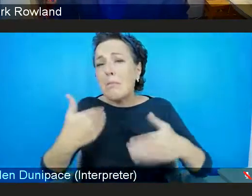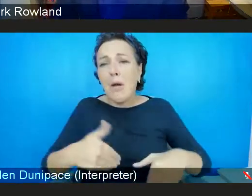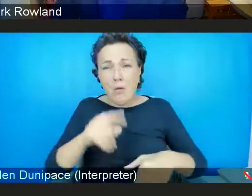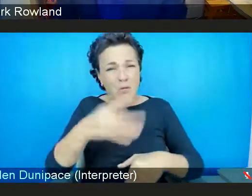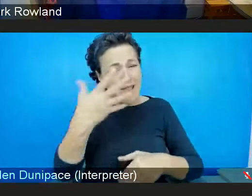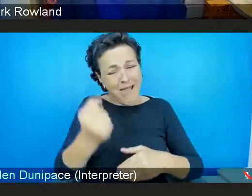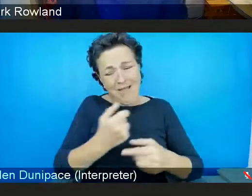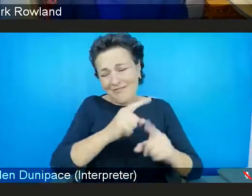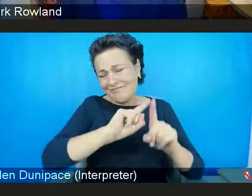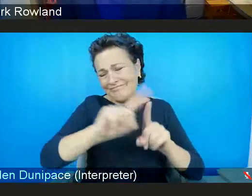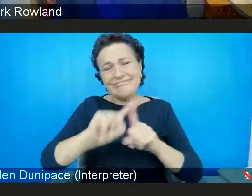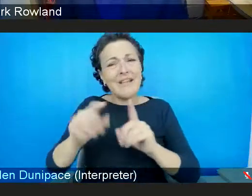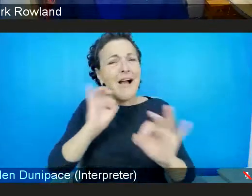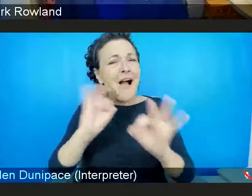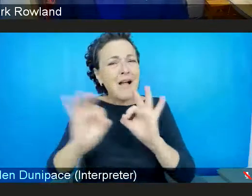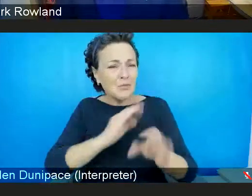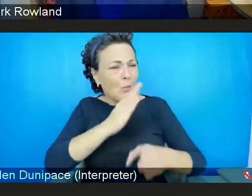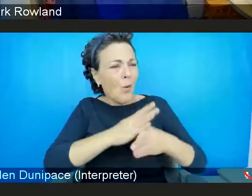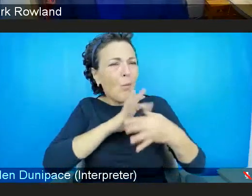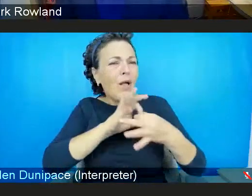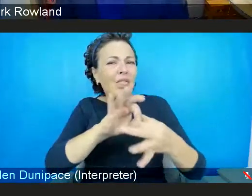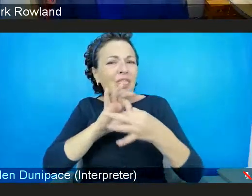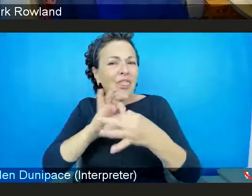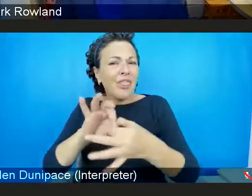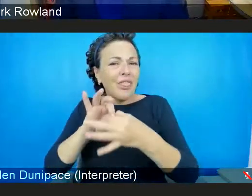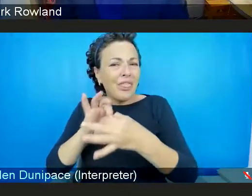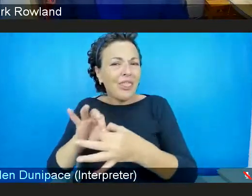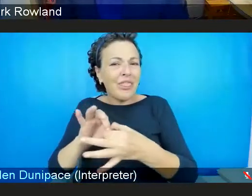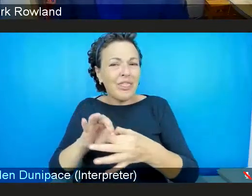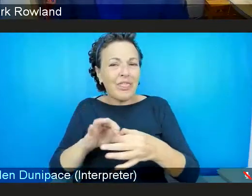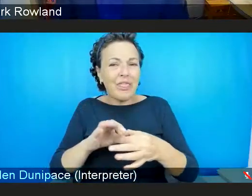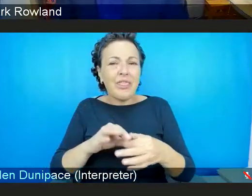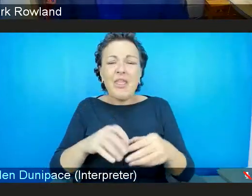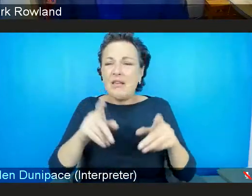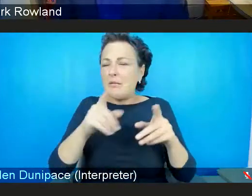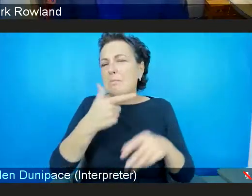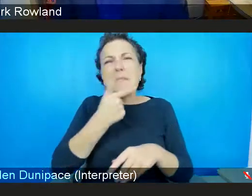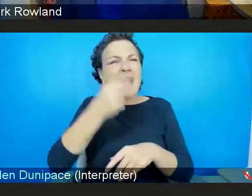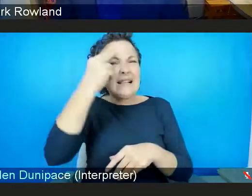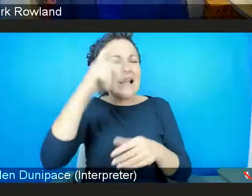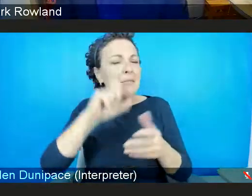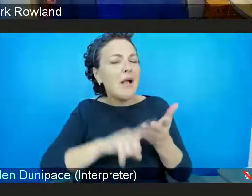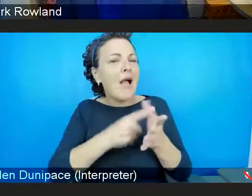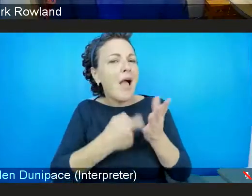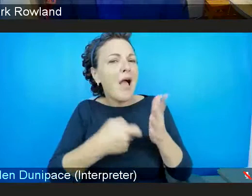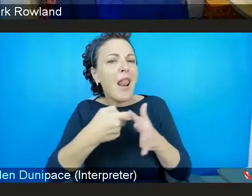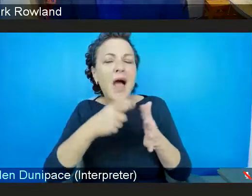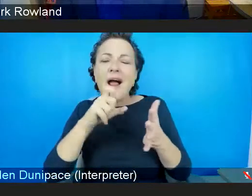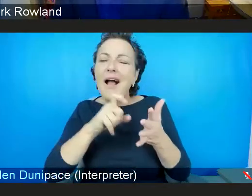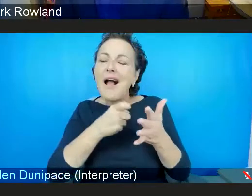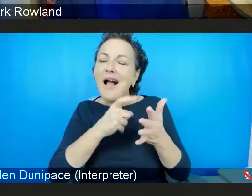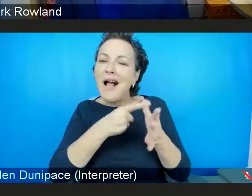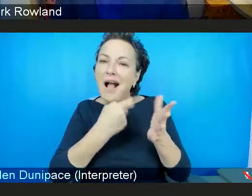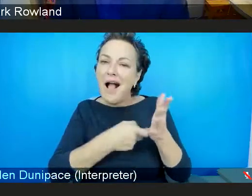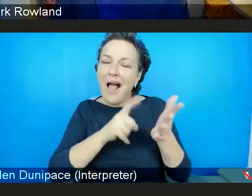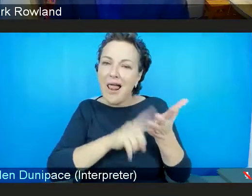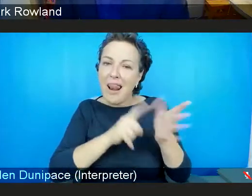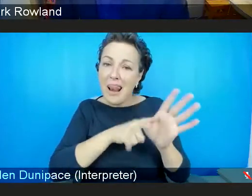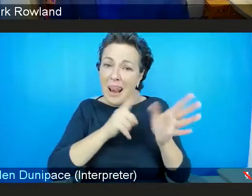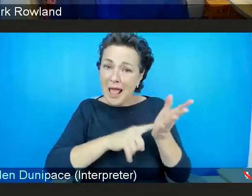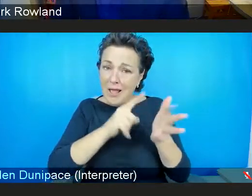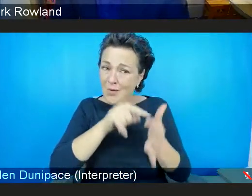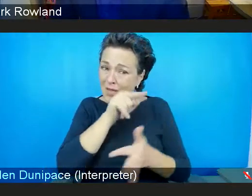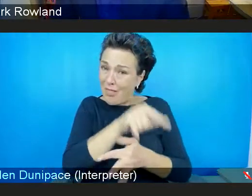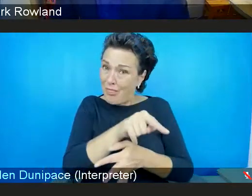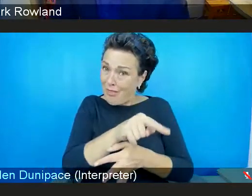the former head of the PFA, Clark Carlisle. And he they are they are really powerful